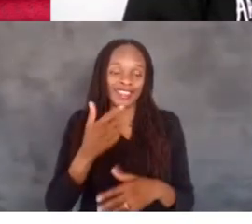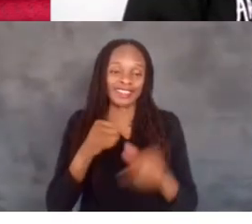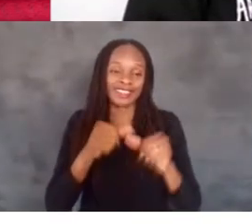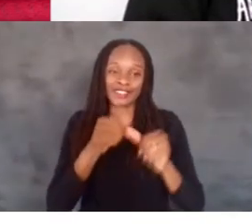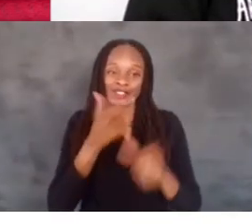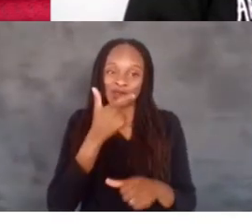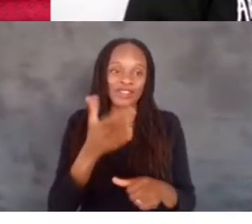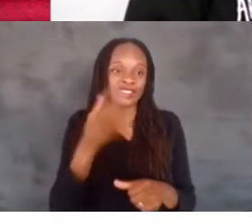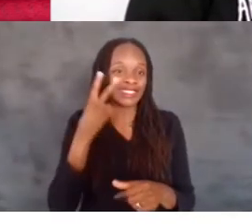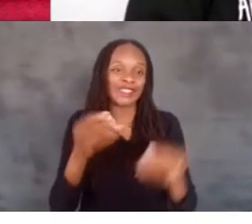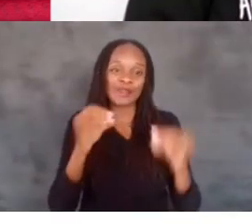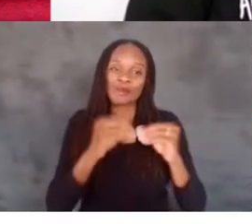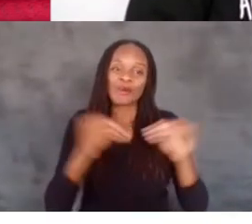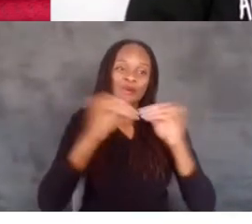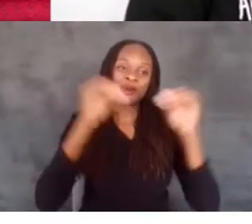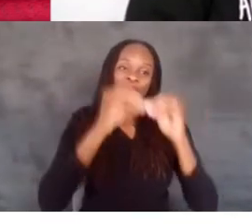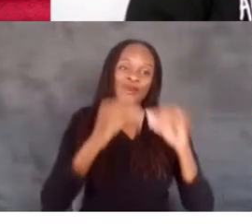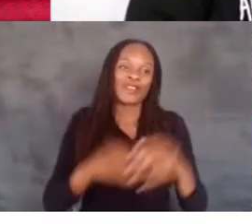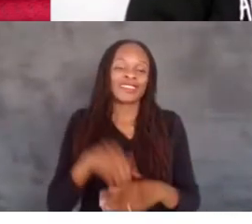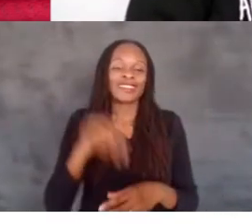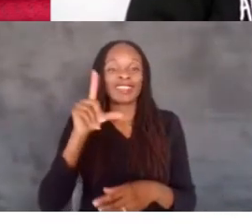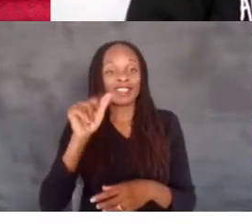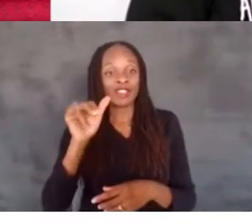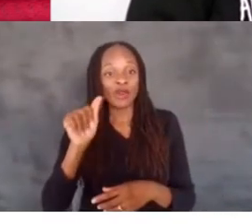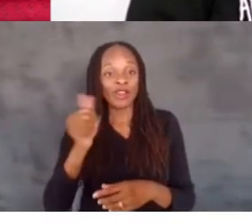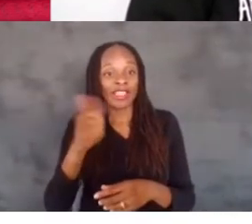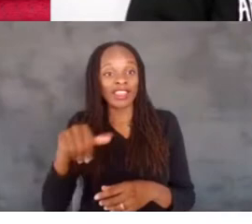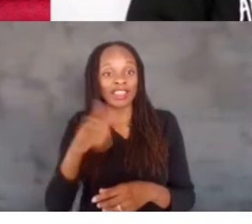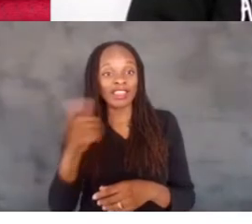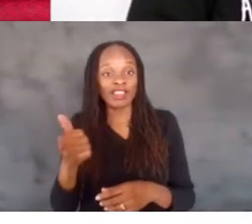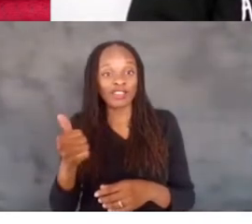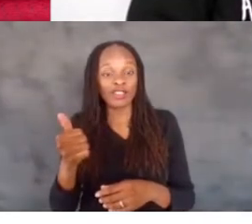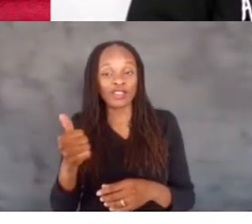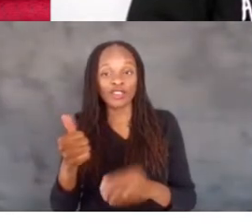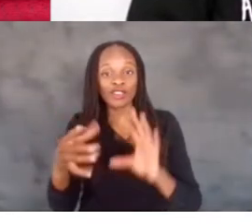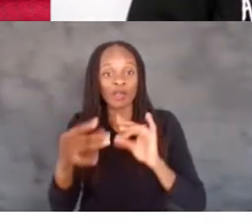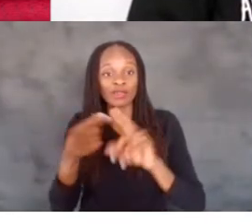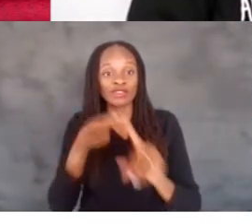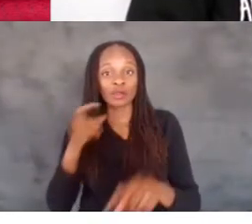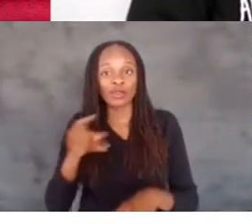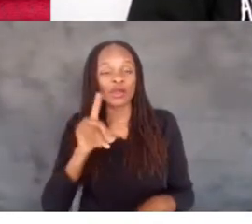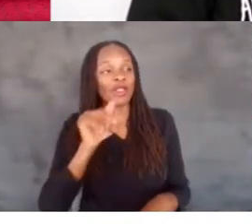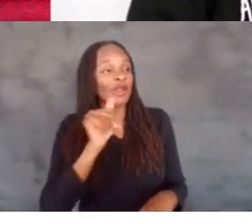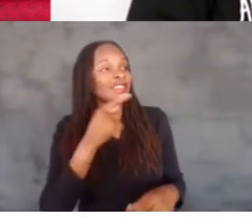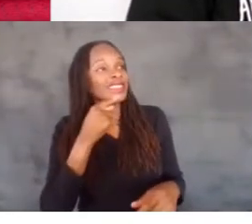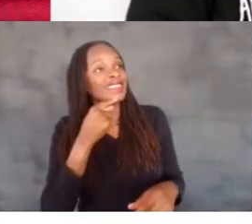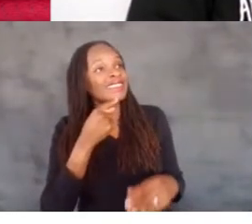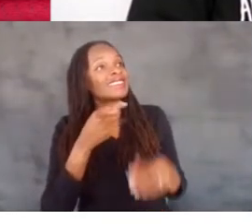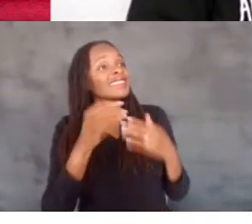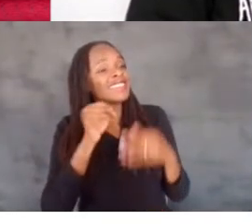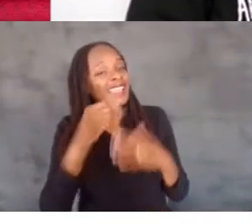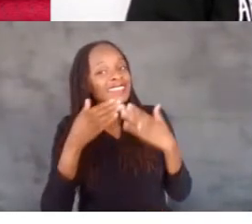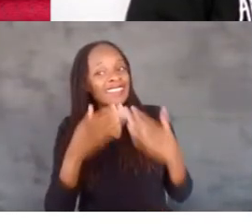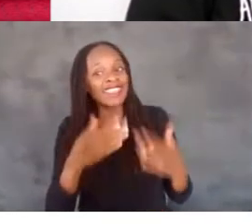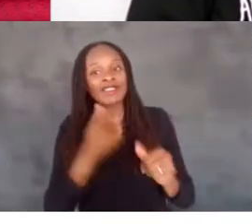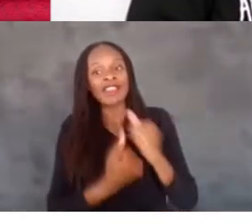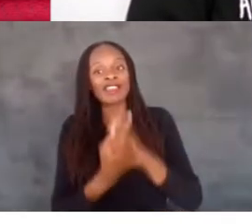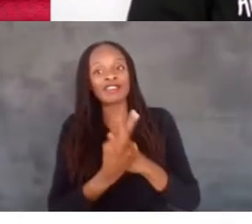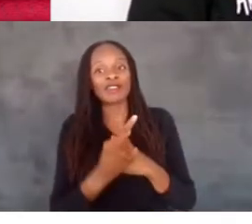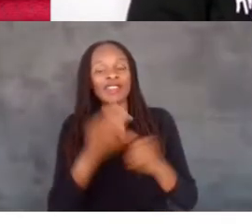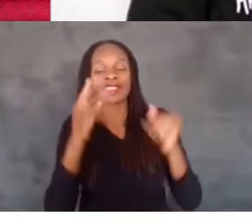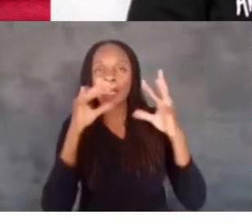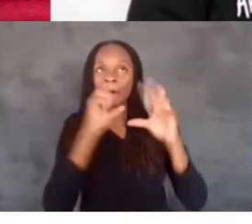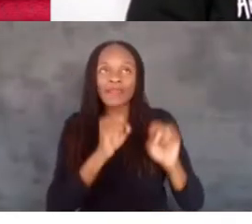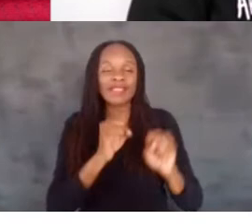and see more and more and more. Laura, any other closing comments from you? Yes. Thank you, everyone. This has been amazing. So inspirational.